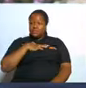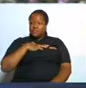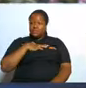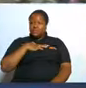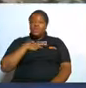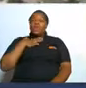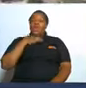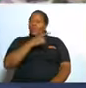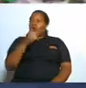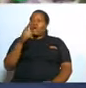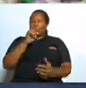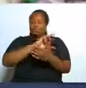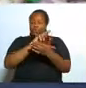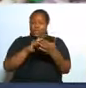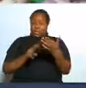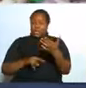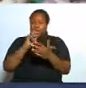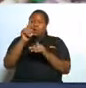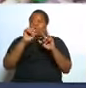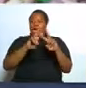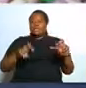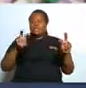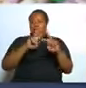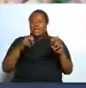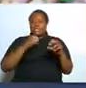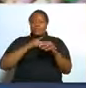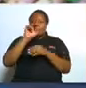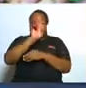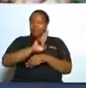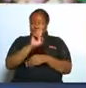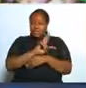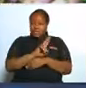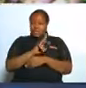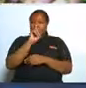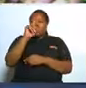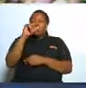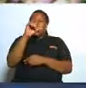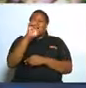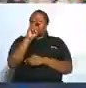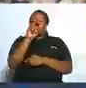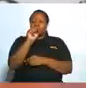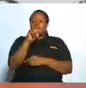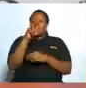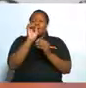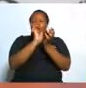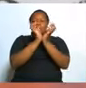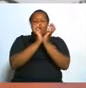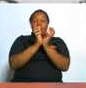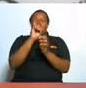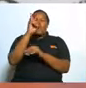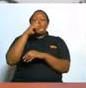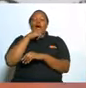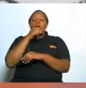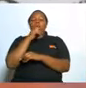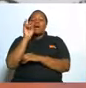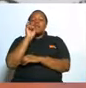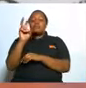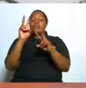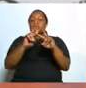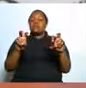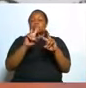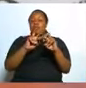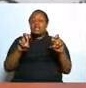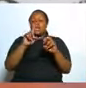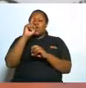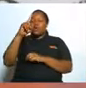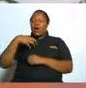read this one this is one of the researches I'm using in my book Jean Paul gravel Forbes magazine looked at the divorce rates among the wealthiest people